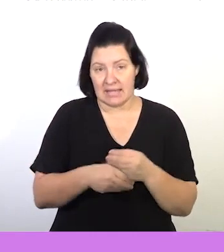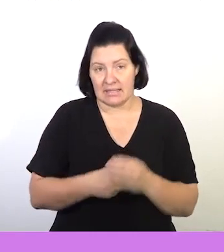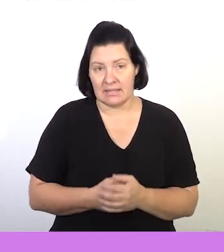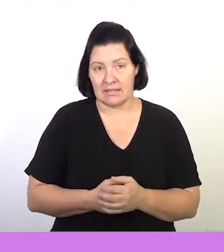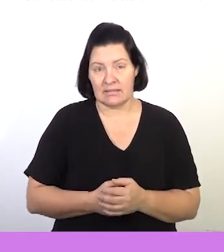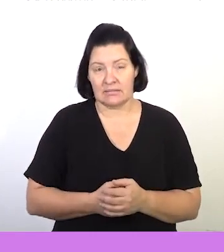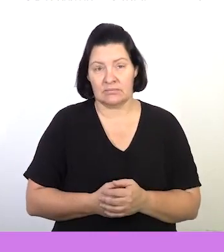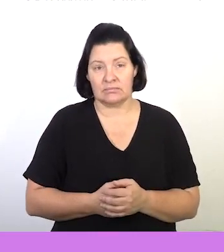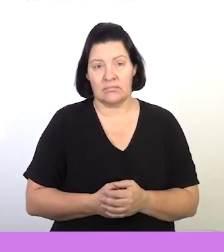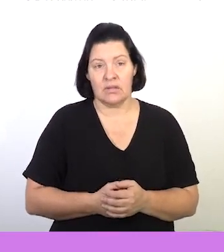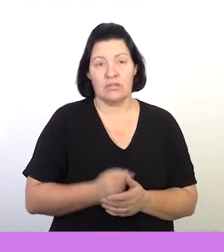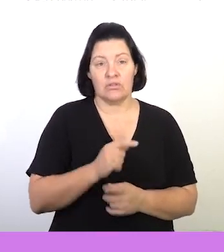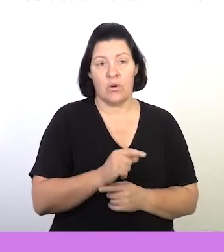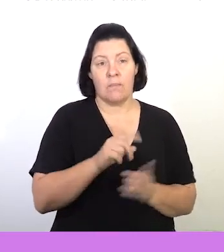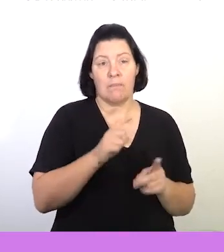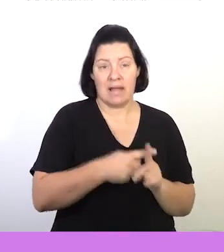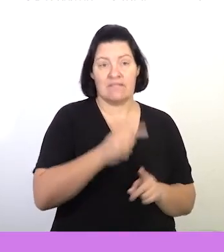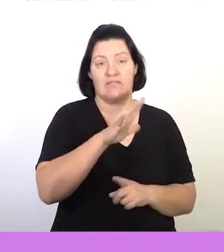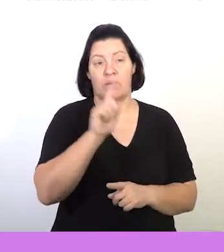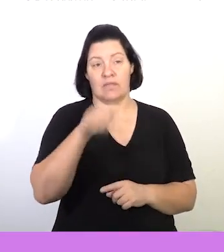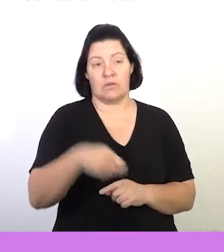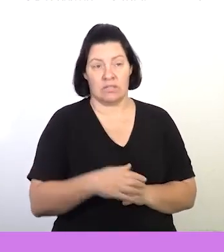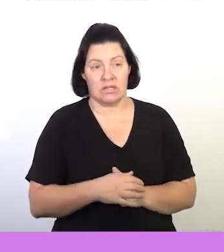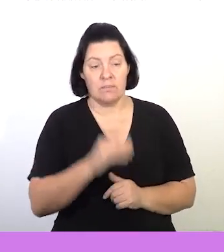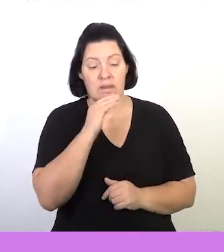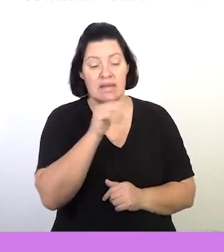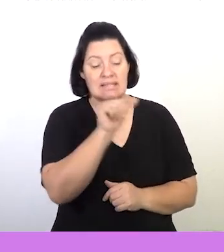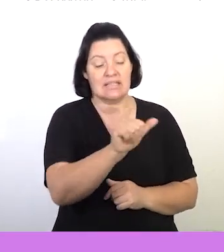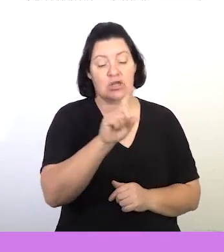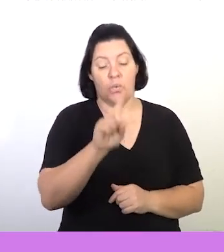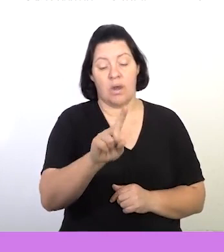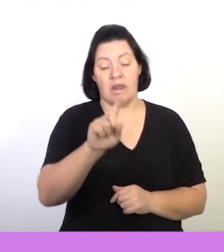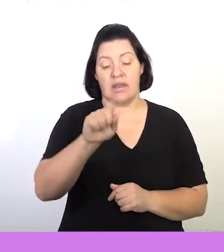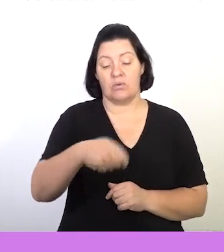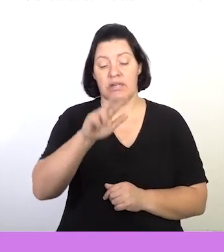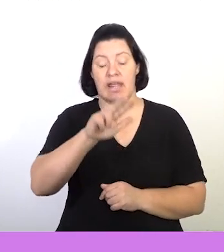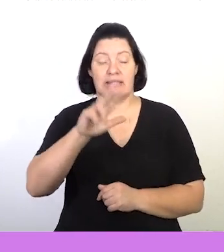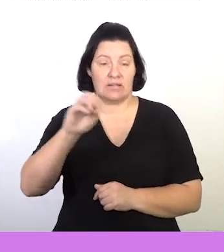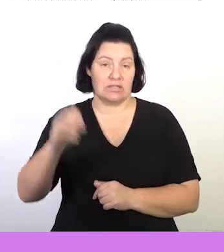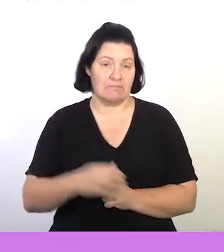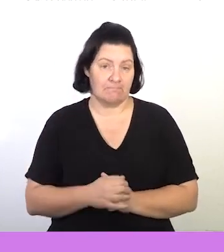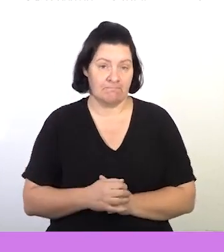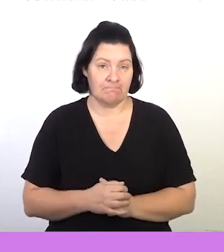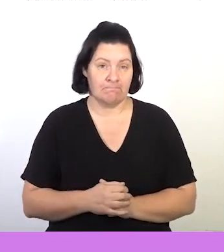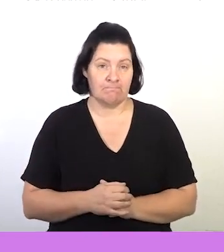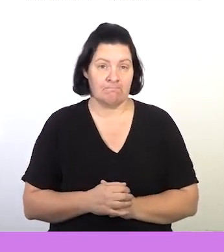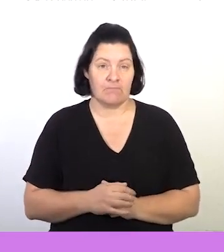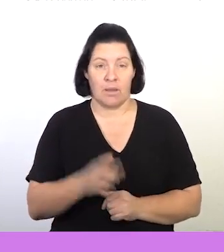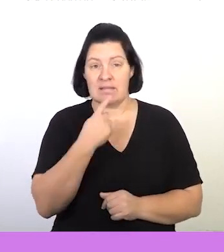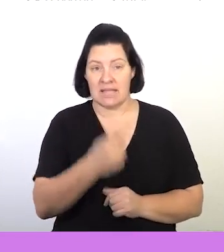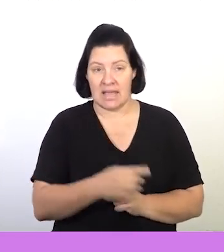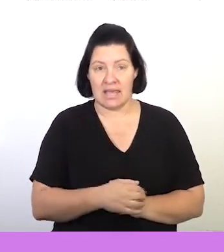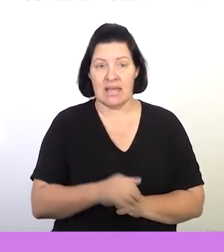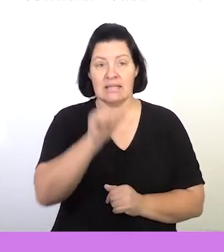,800 plus 51,000. So that will give me 61,800, right? So therefore